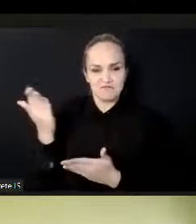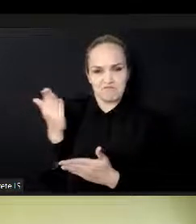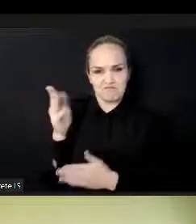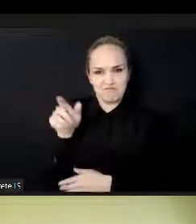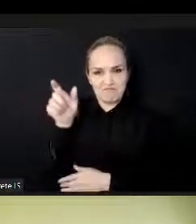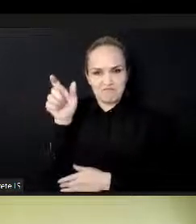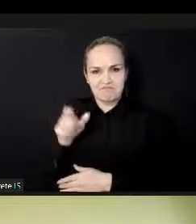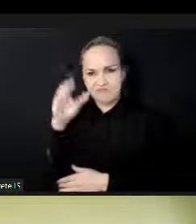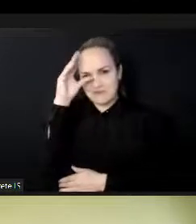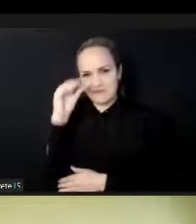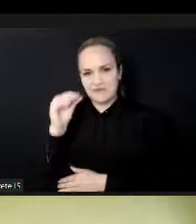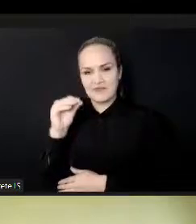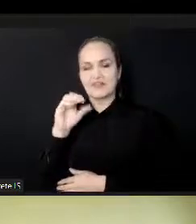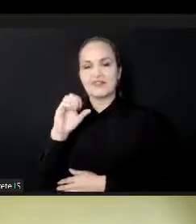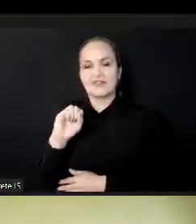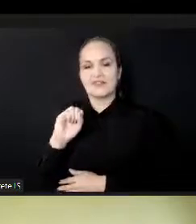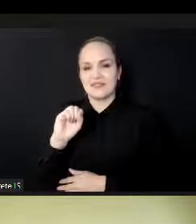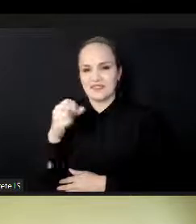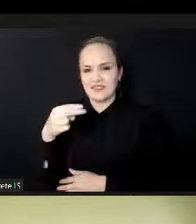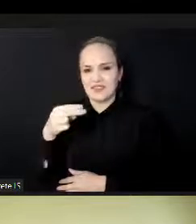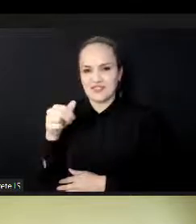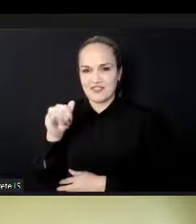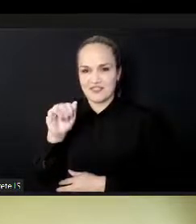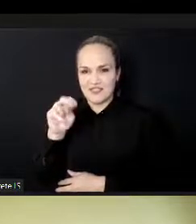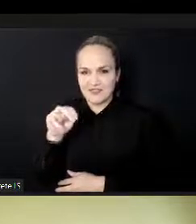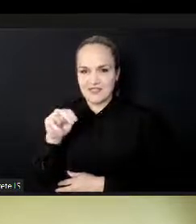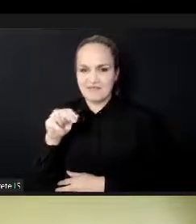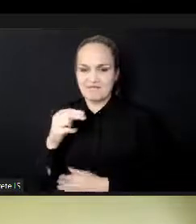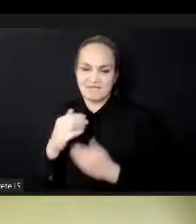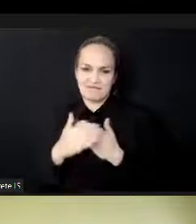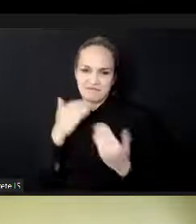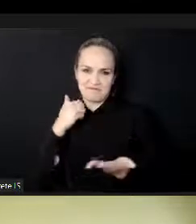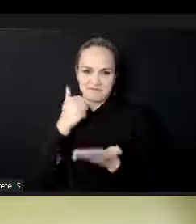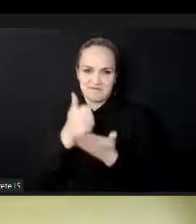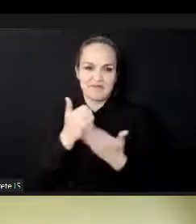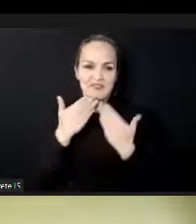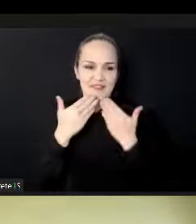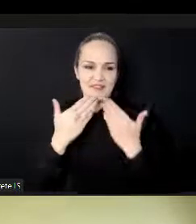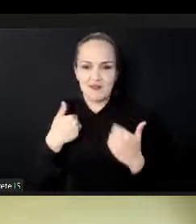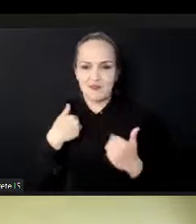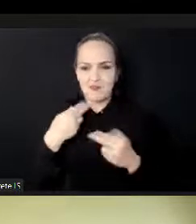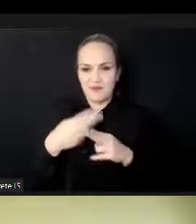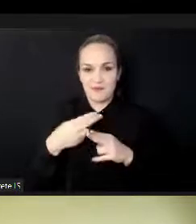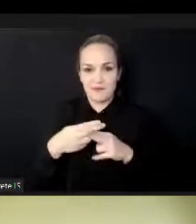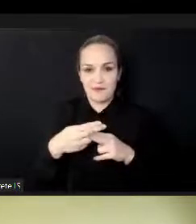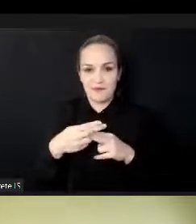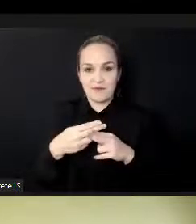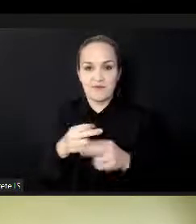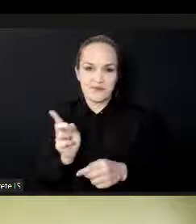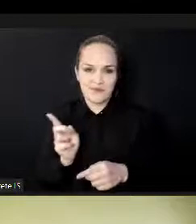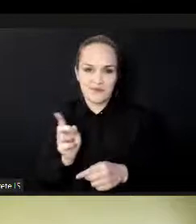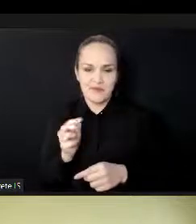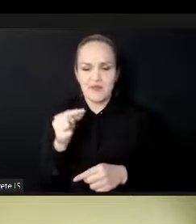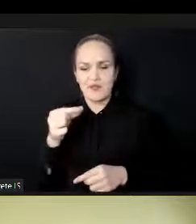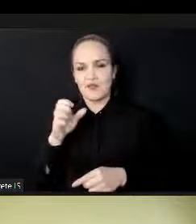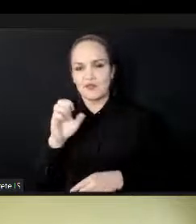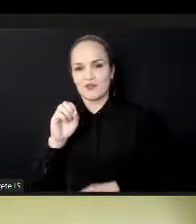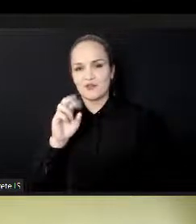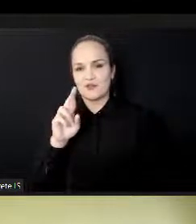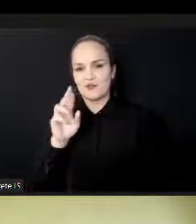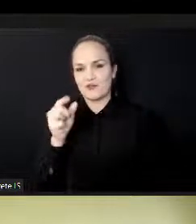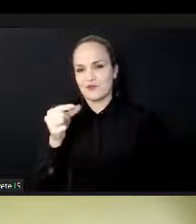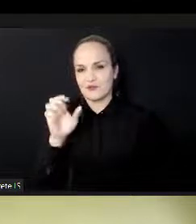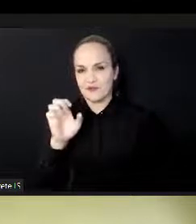My name is George Gashara. I am here representing Heva Fund. Heva Fund is